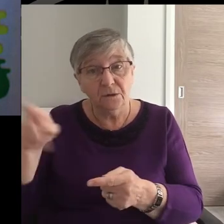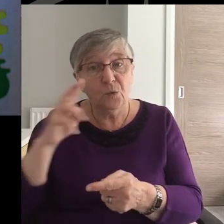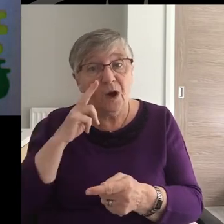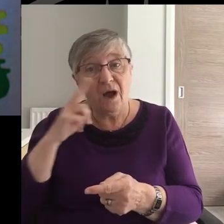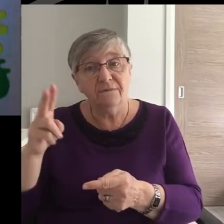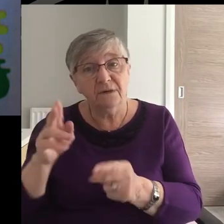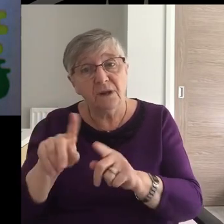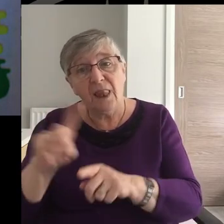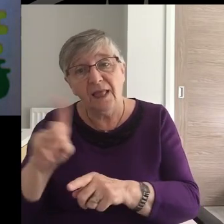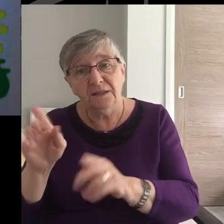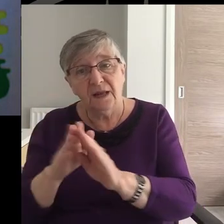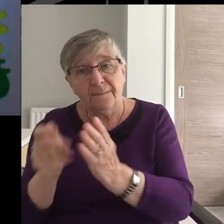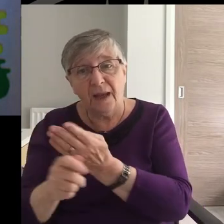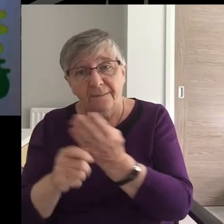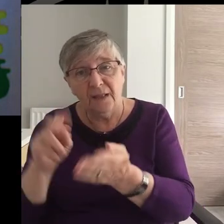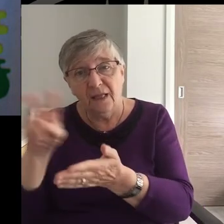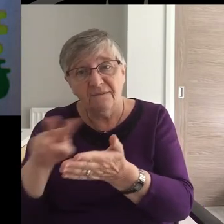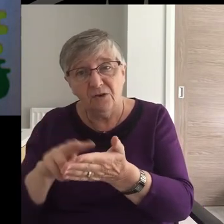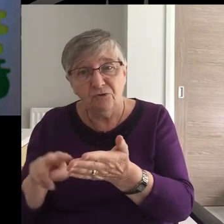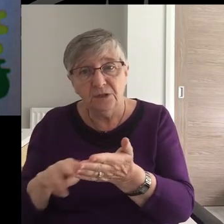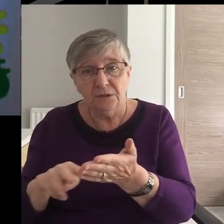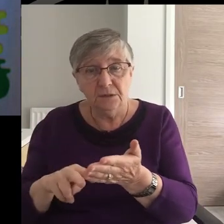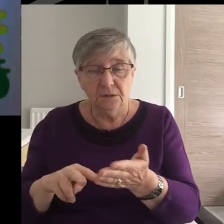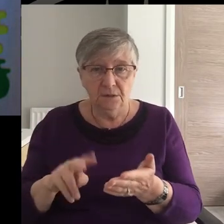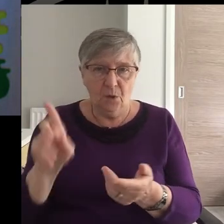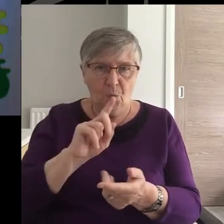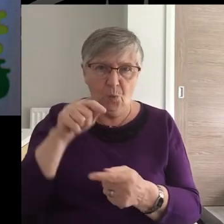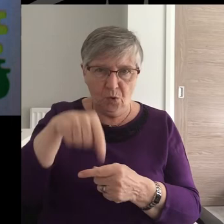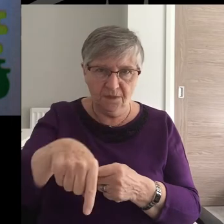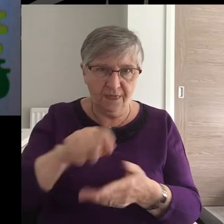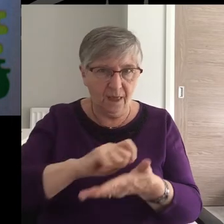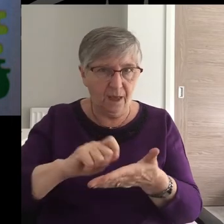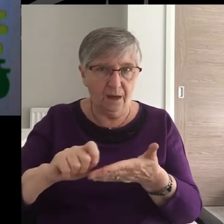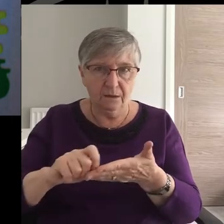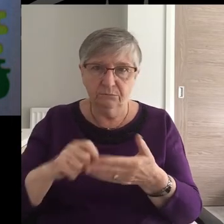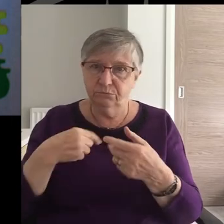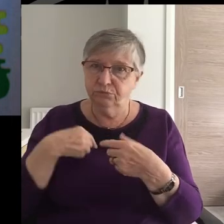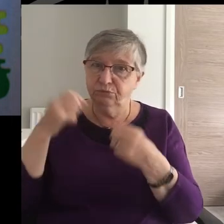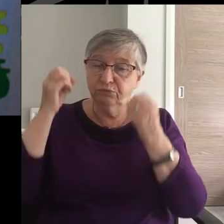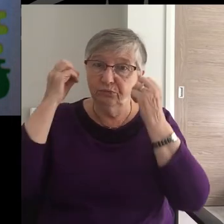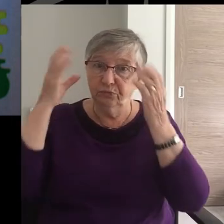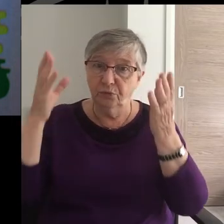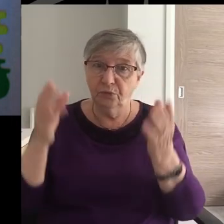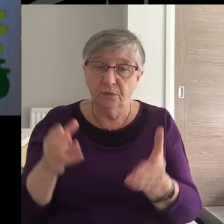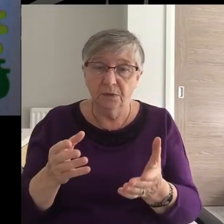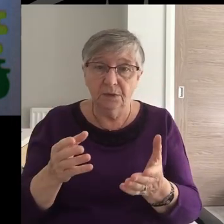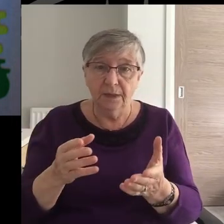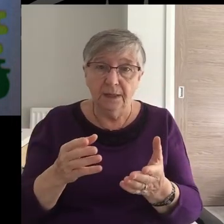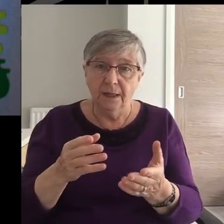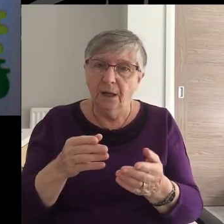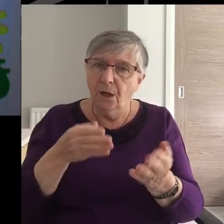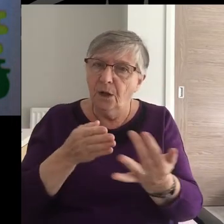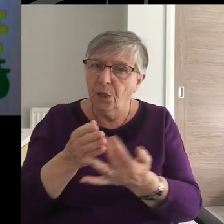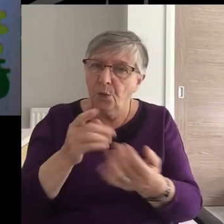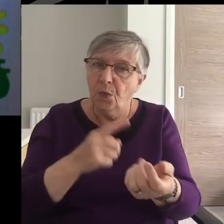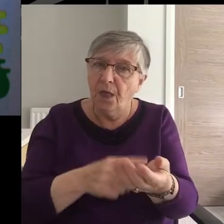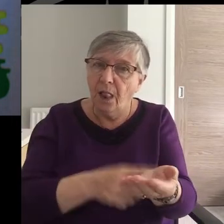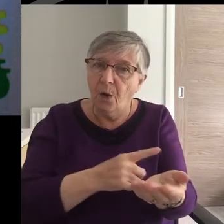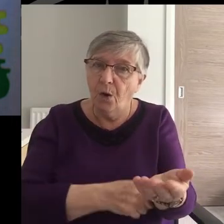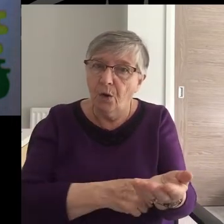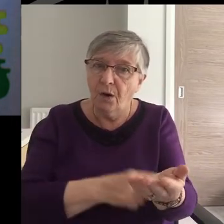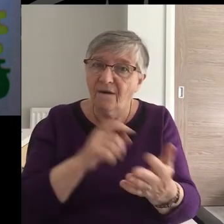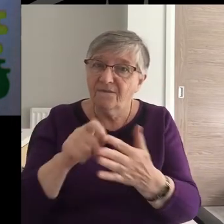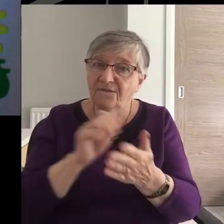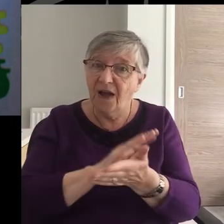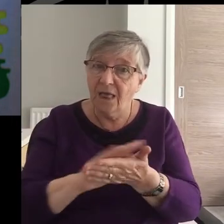on? The contents are mind-blowing. Remember that legally, Philemon had